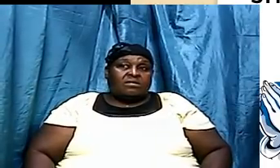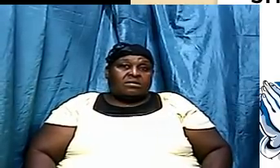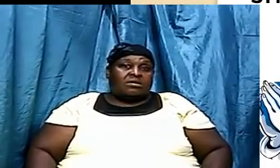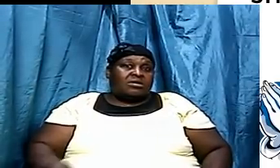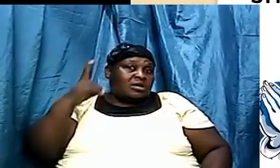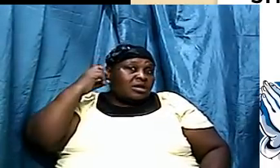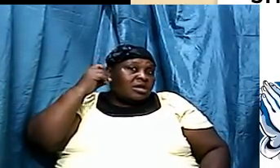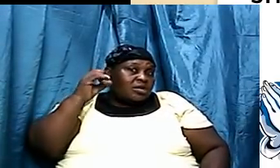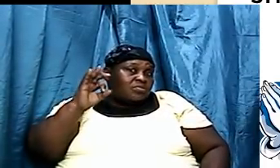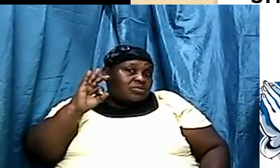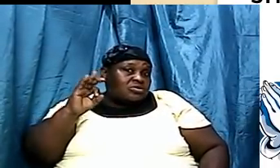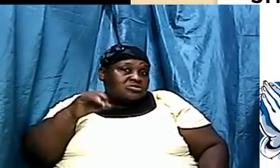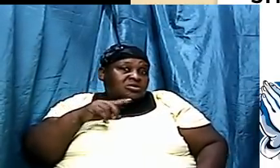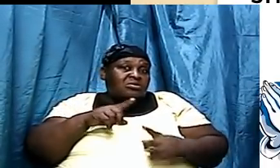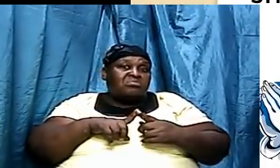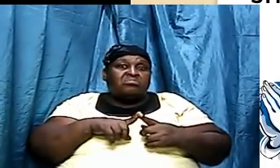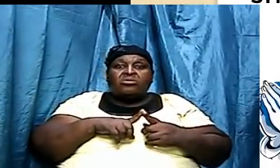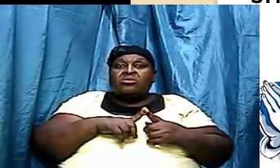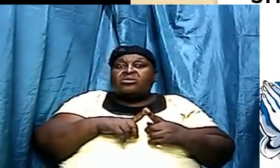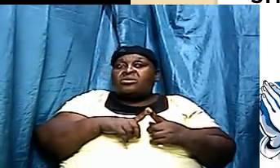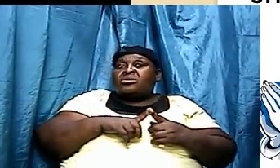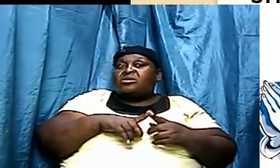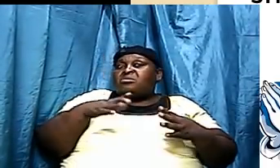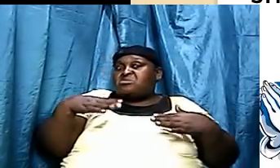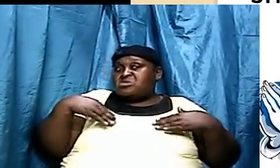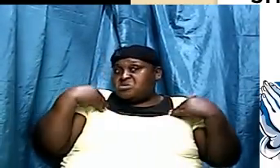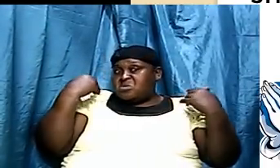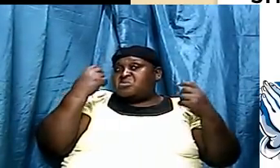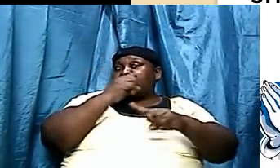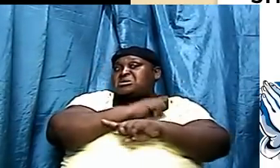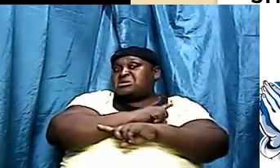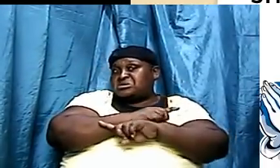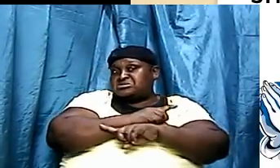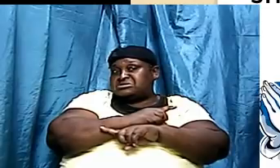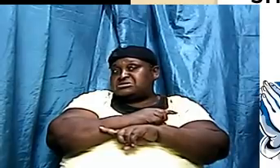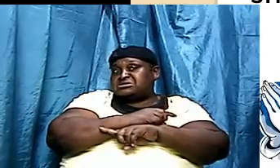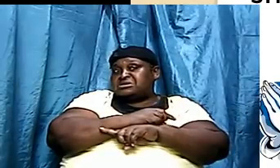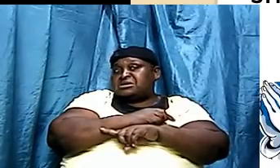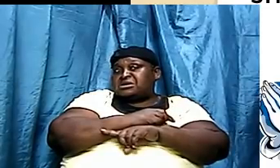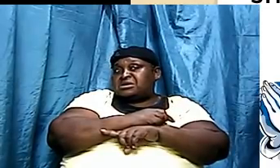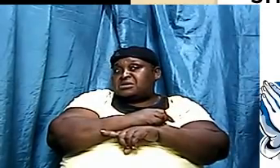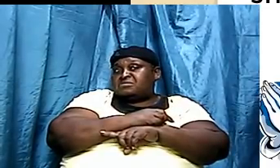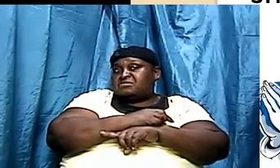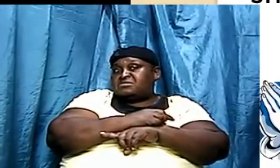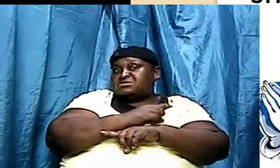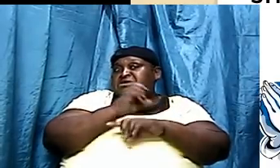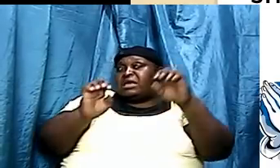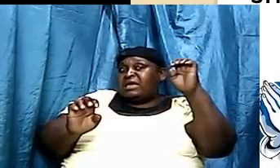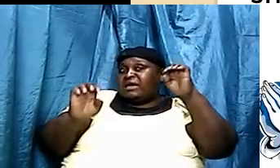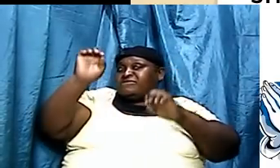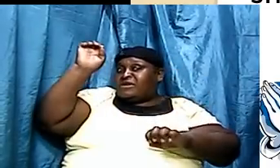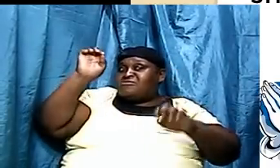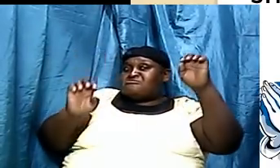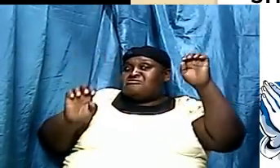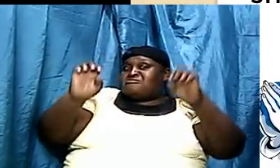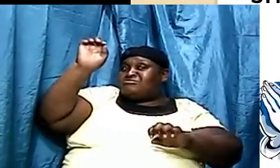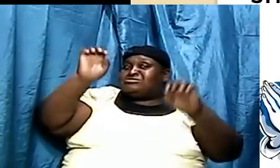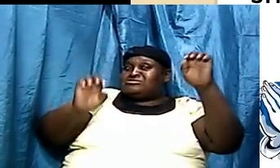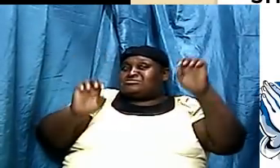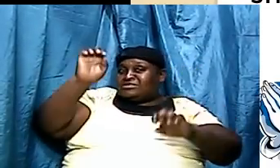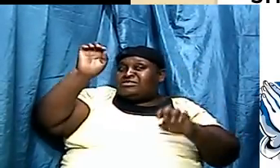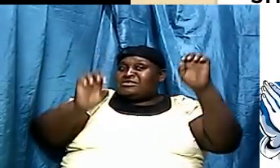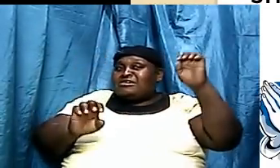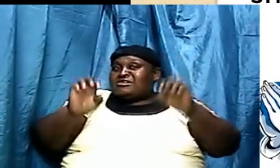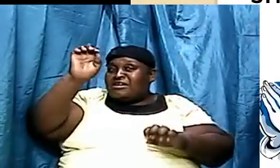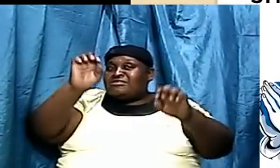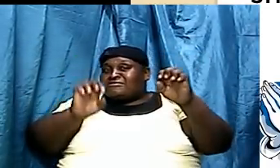I would be spitting fire and they talk about these things all the time and we understand and that's why God ensure that the thing is